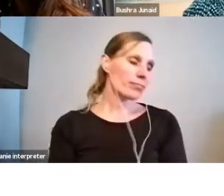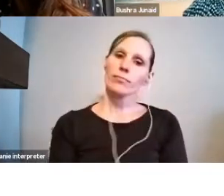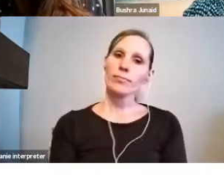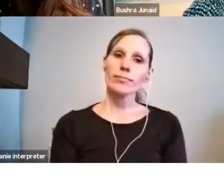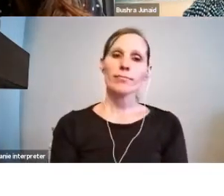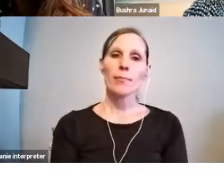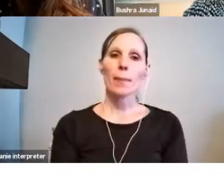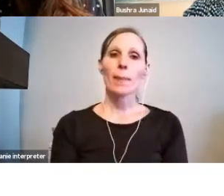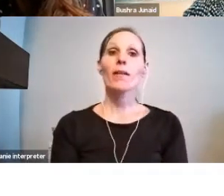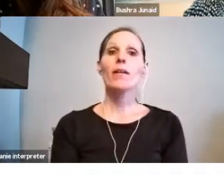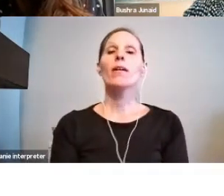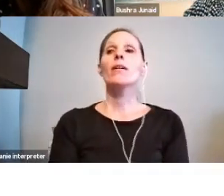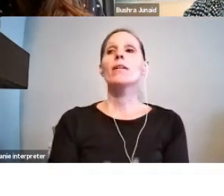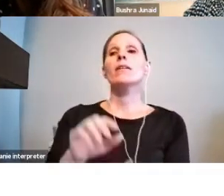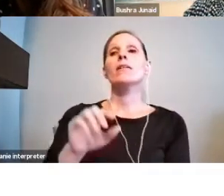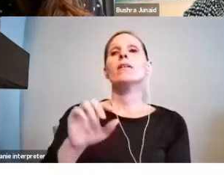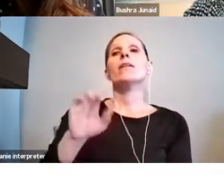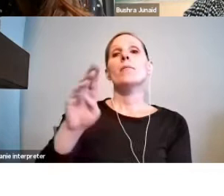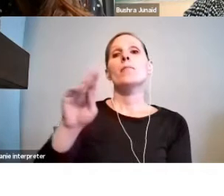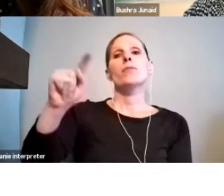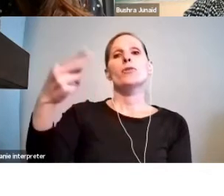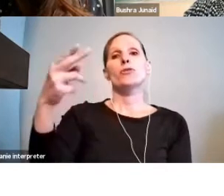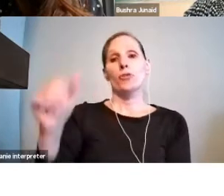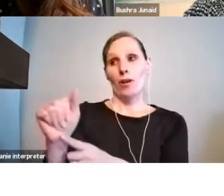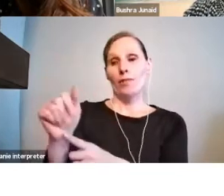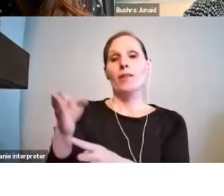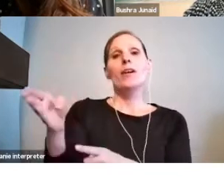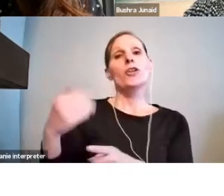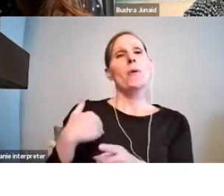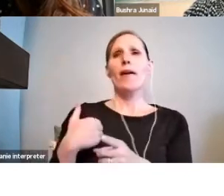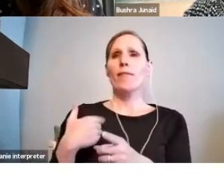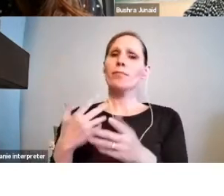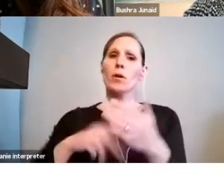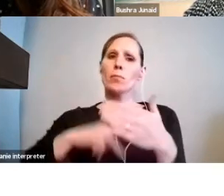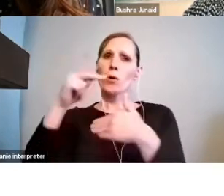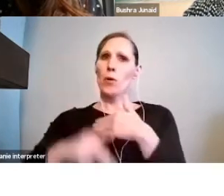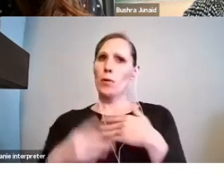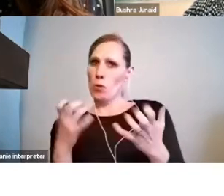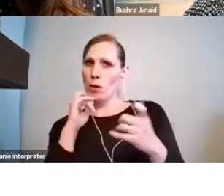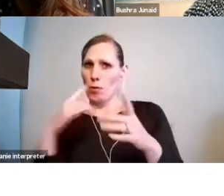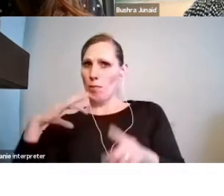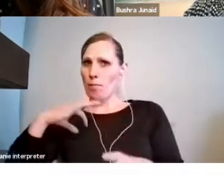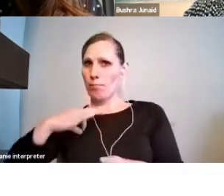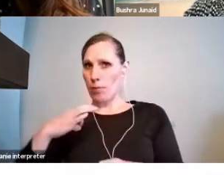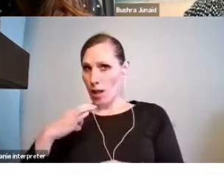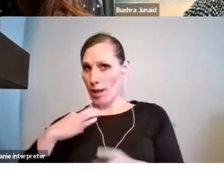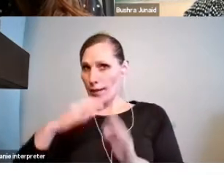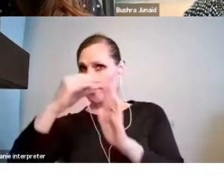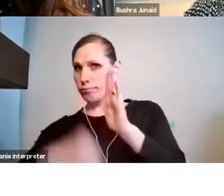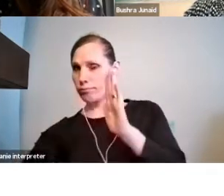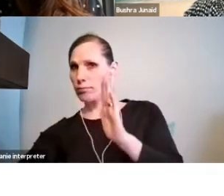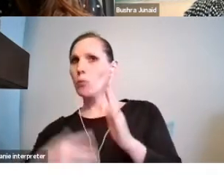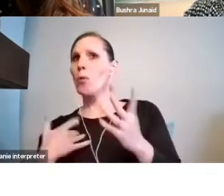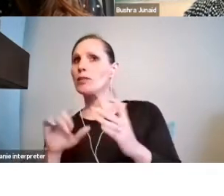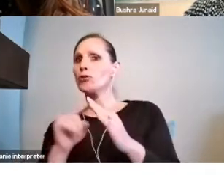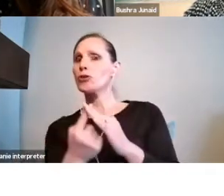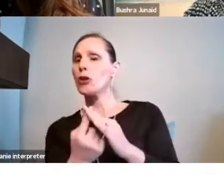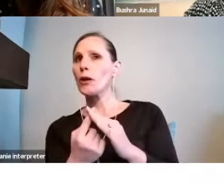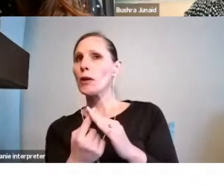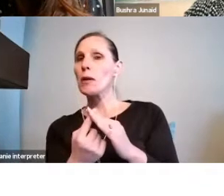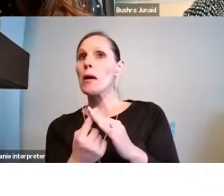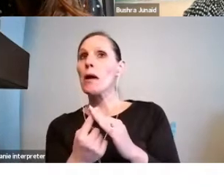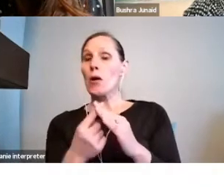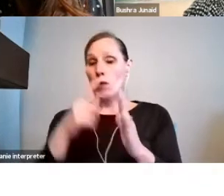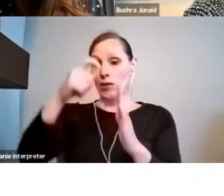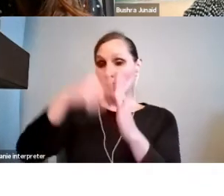Okay, so you have a program that you want to apply to and you're ready to start. How long will it take to find out if you got the grant?